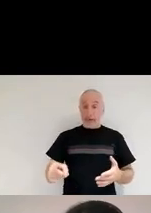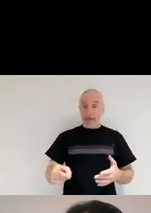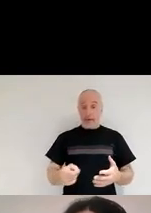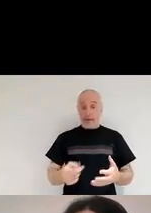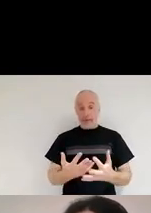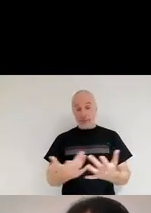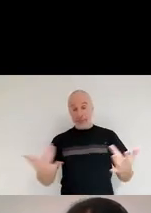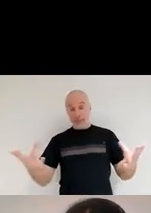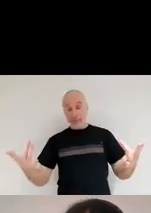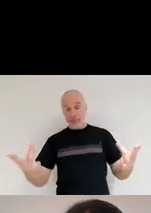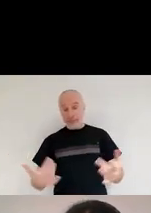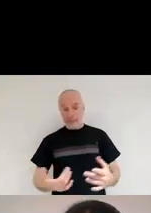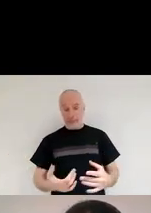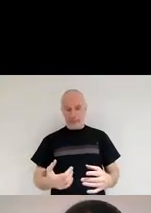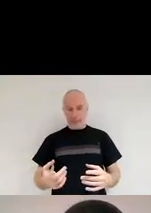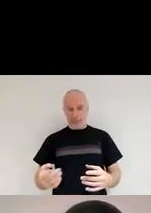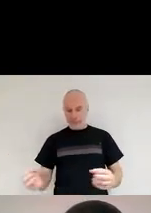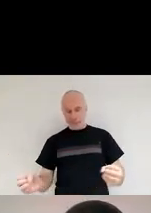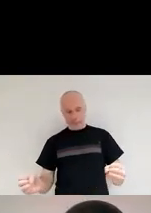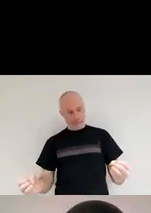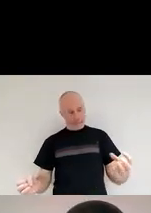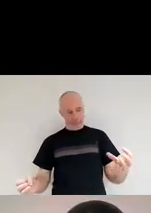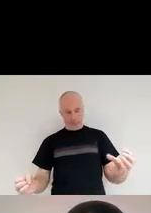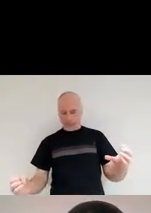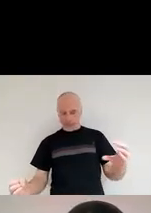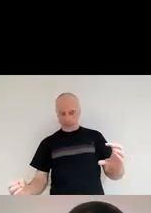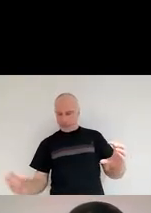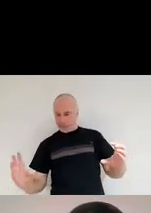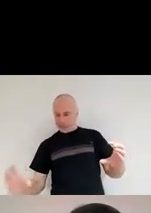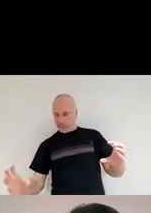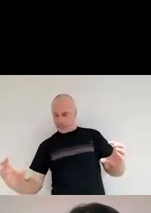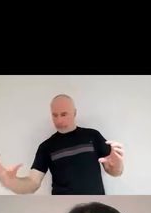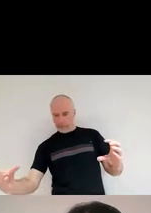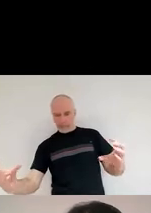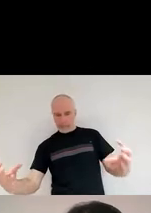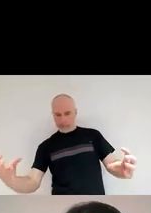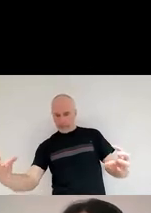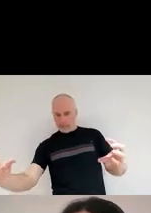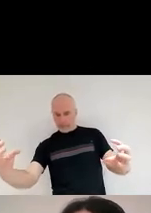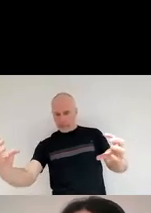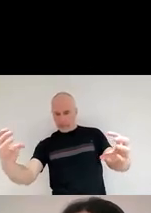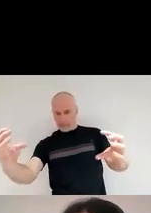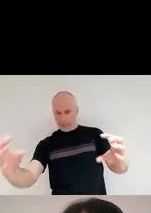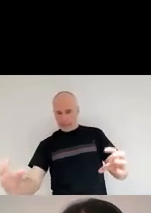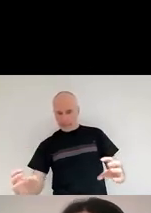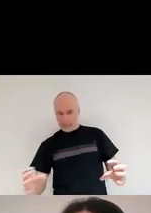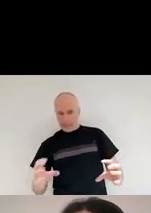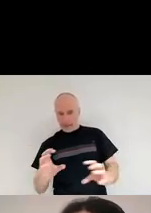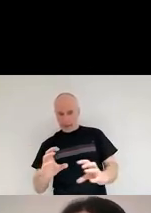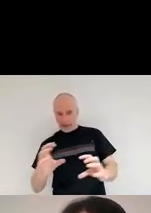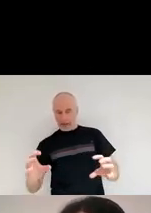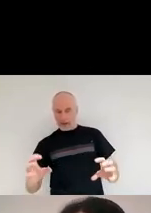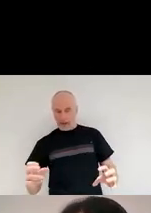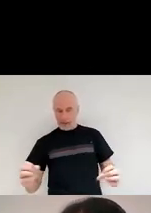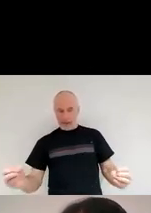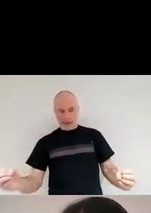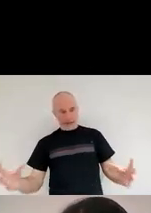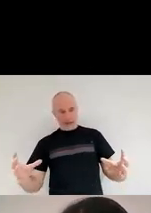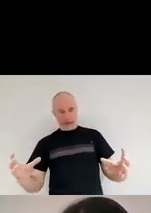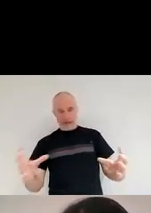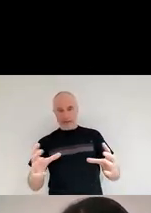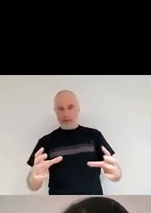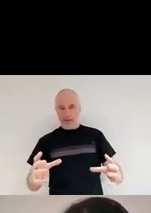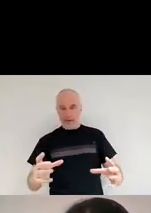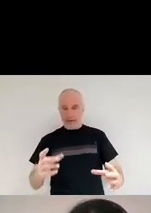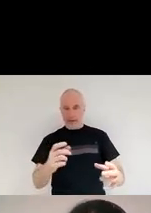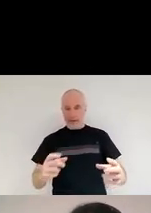of smaller telescopes and you put them all together to behave as a very, very big